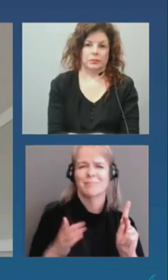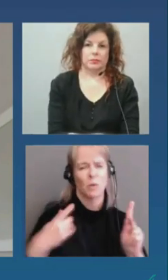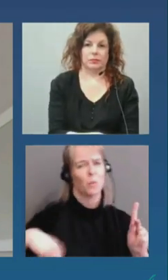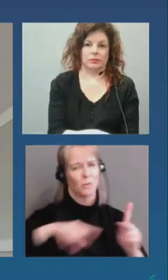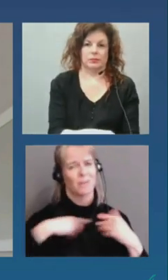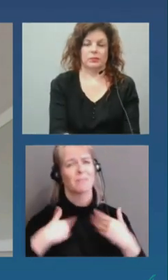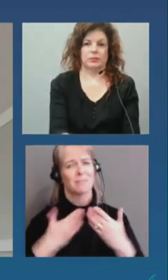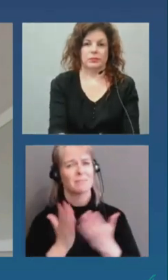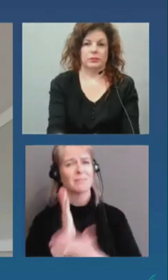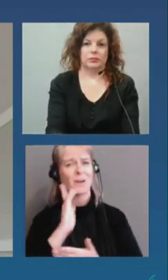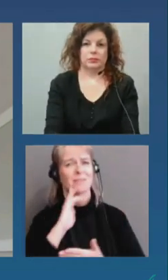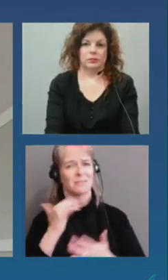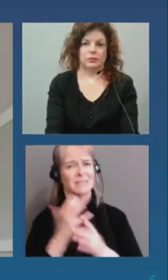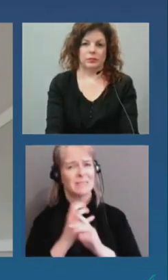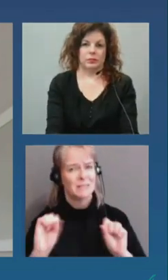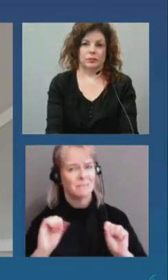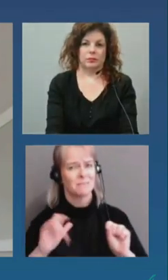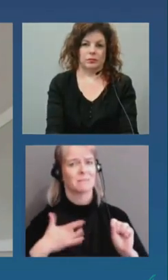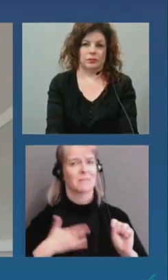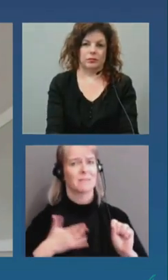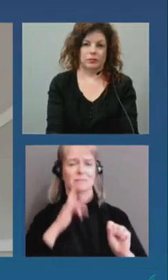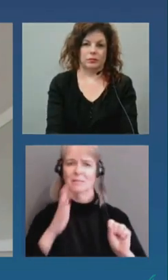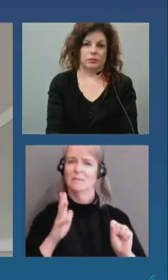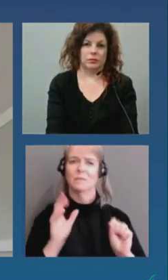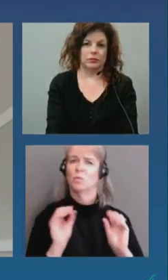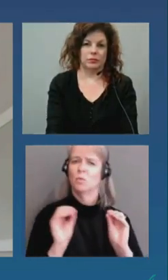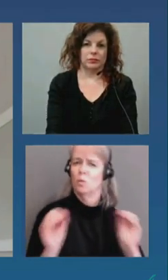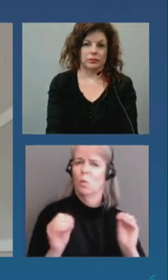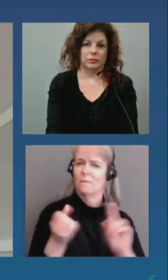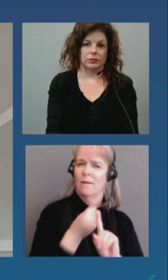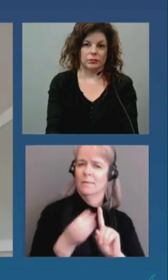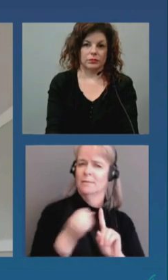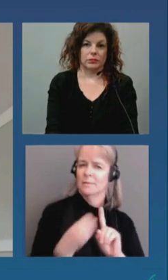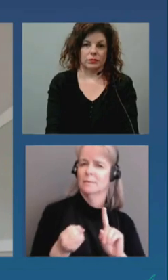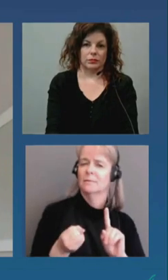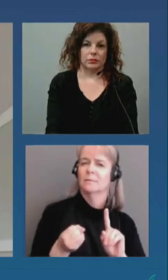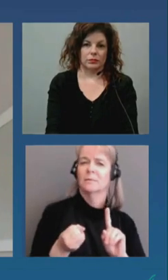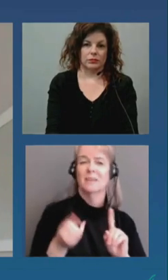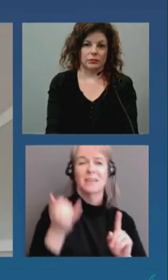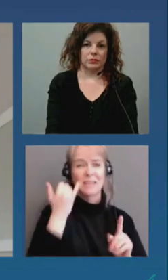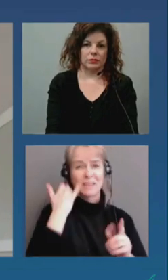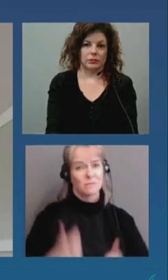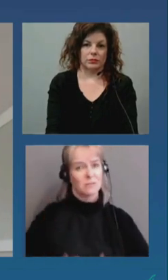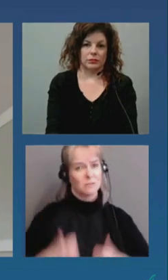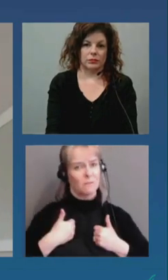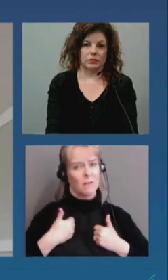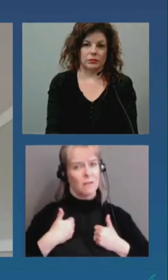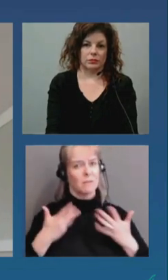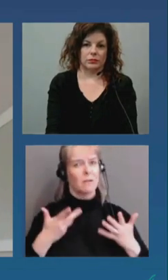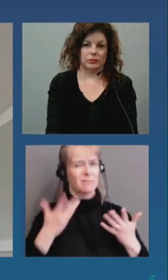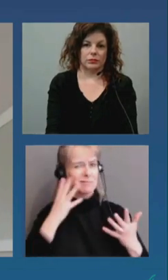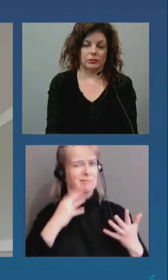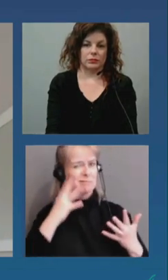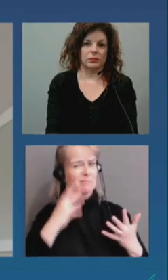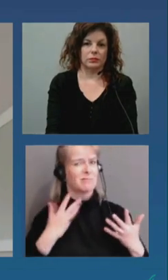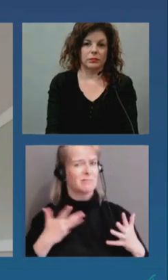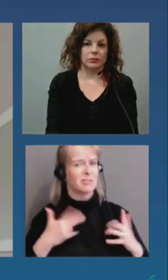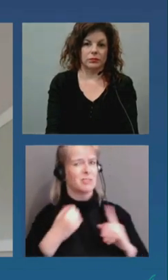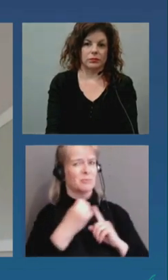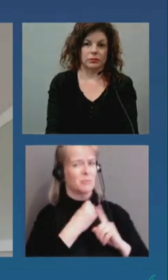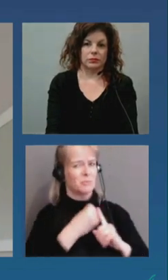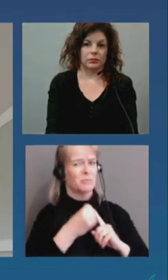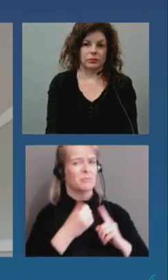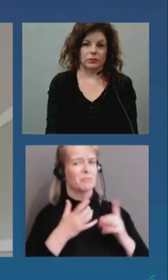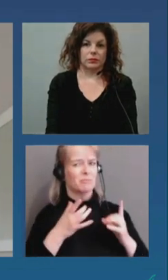life and survivors of domestic violence and abuse can get support through a number of community